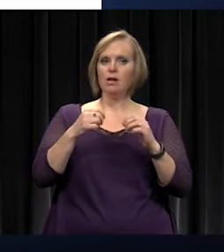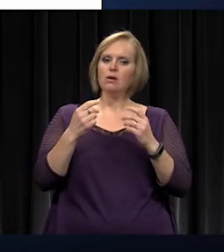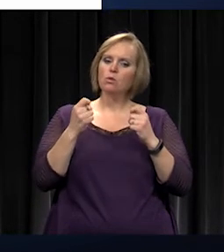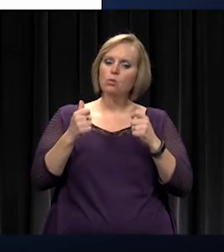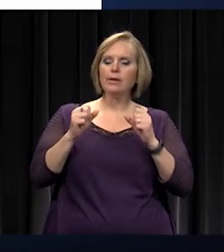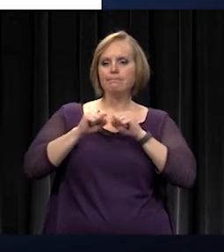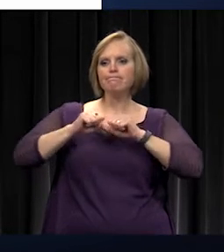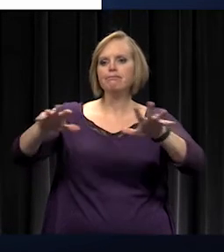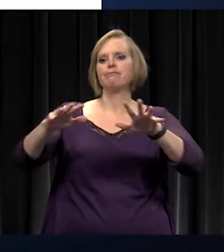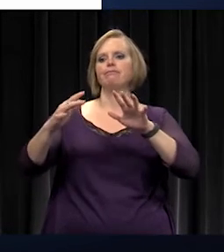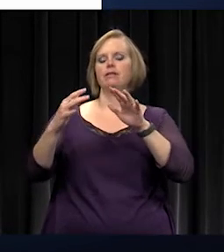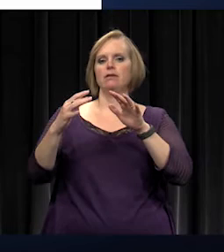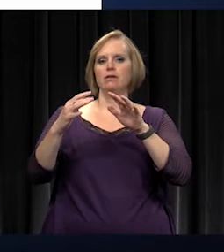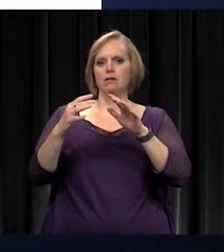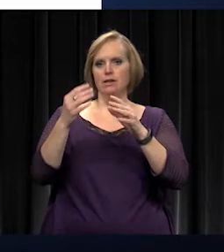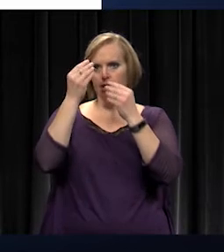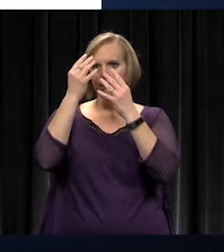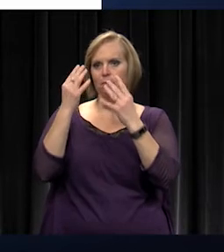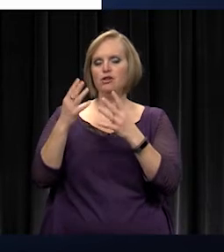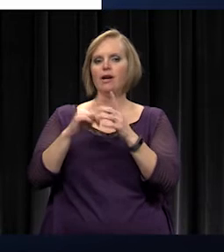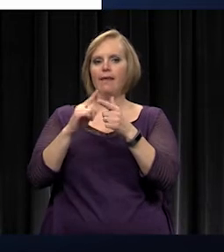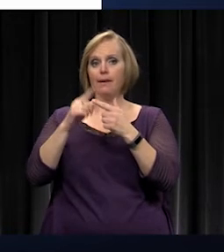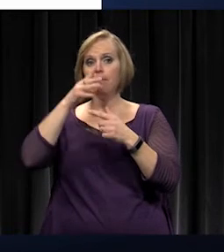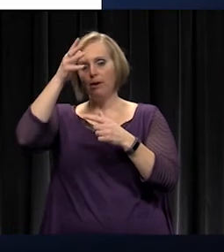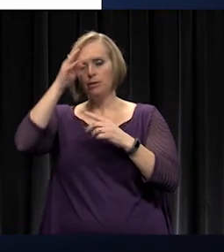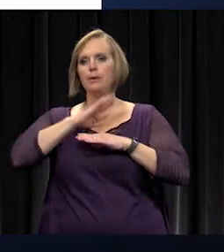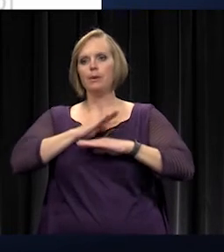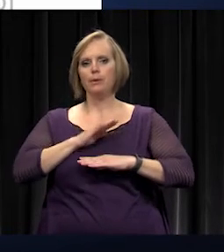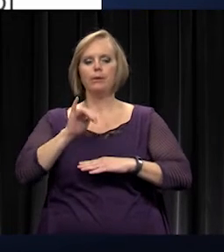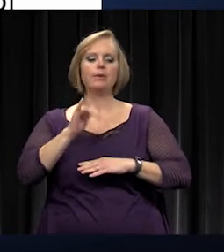any concerns our parents might have, which is a huge benefit.